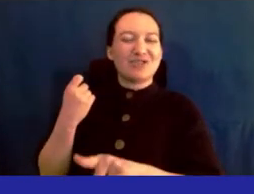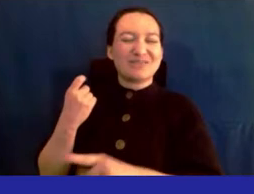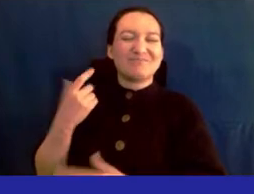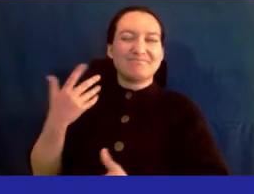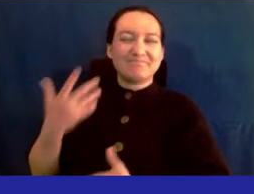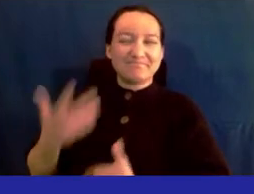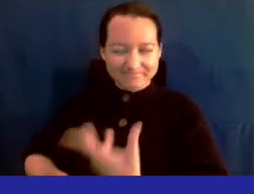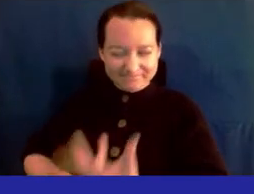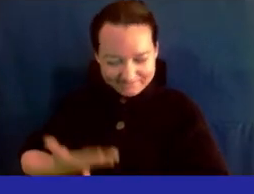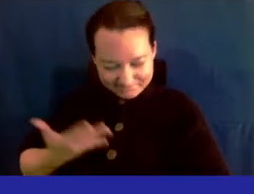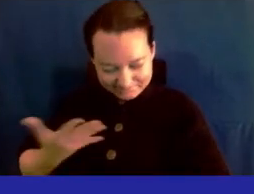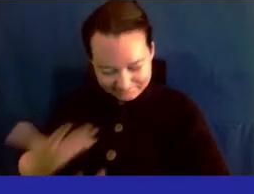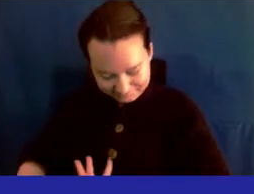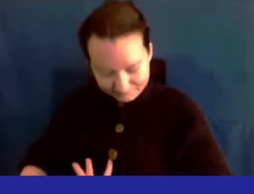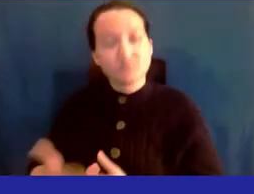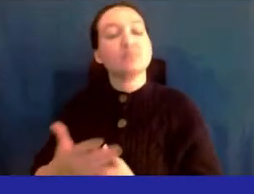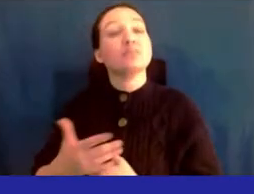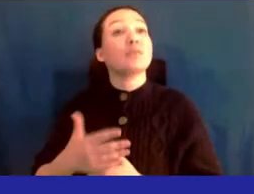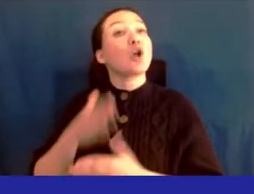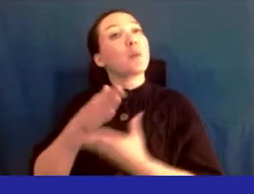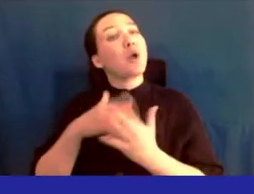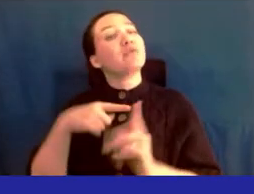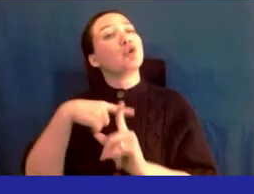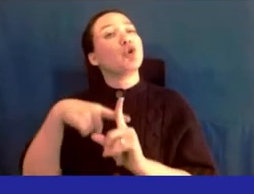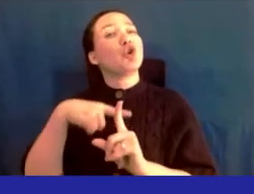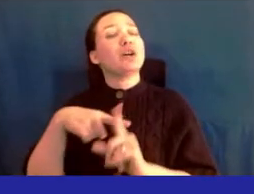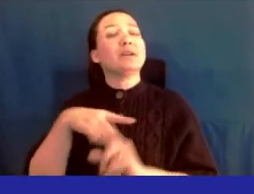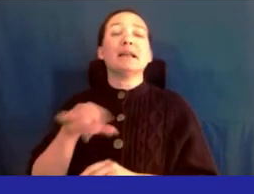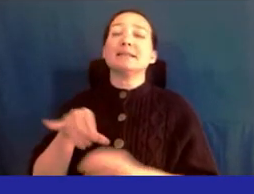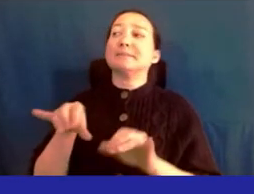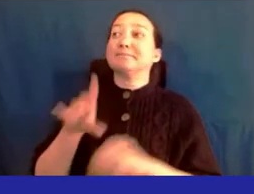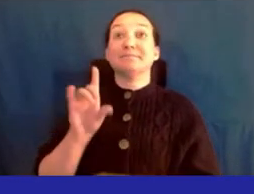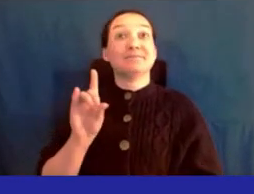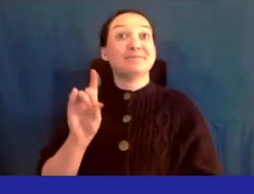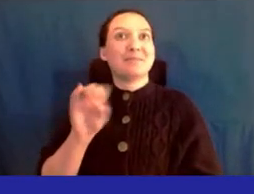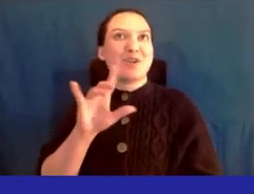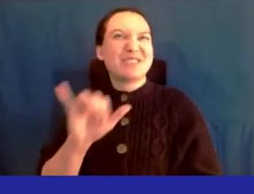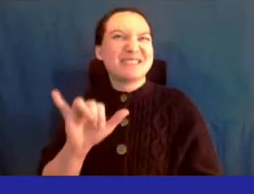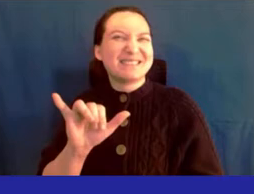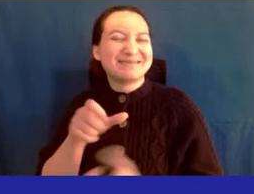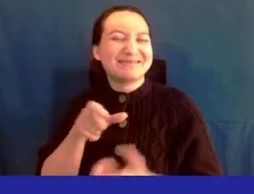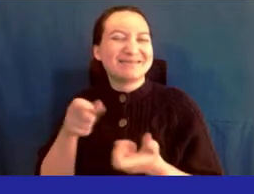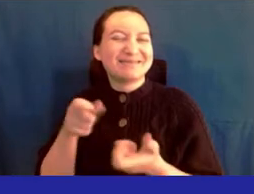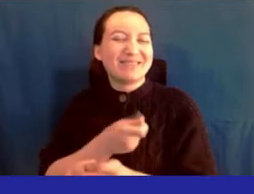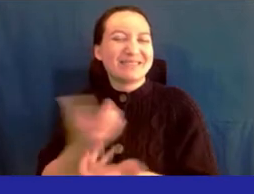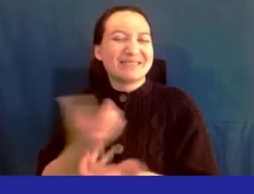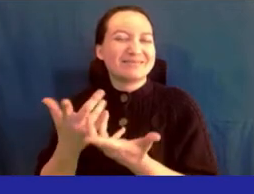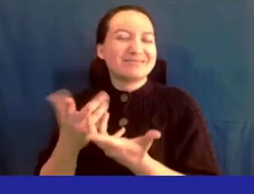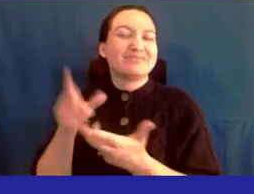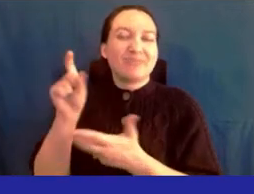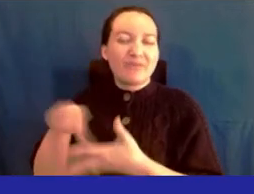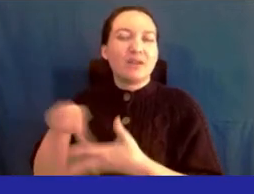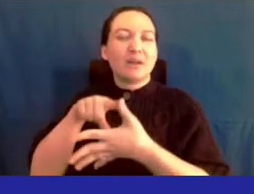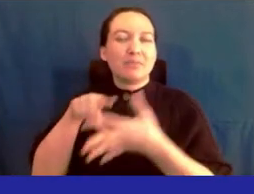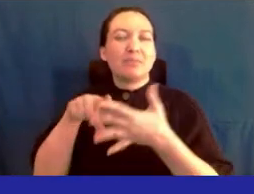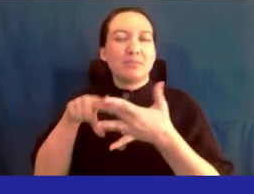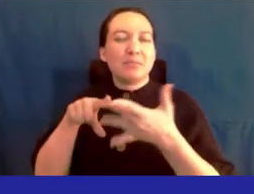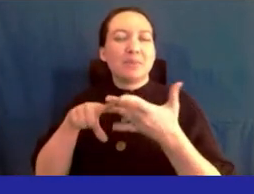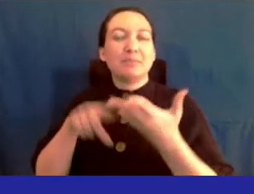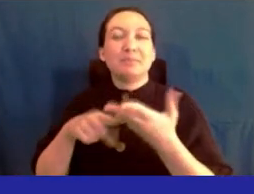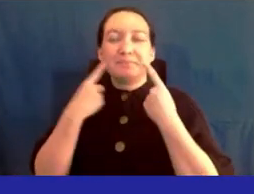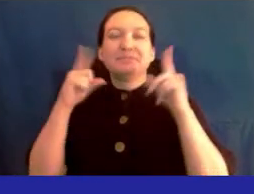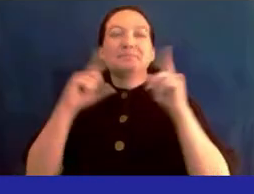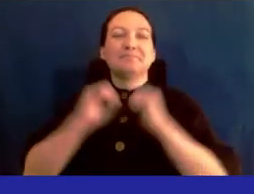I mean, that's, part of it is good. It's democracy. It's all of the pieces that it takes to make something